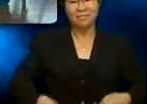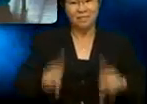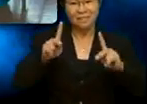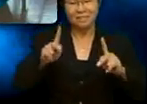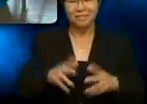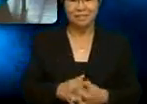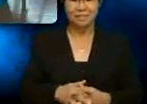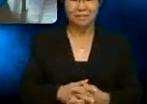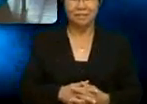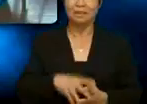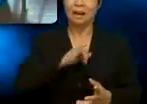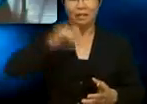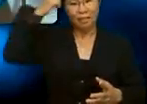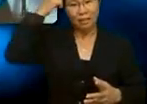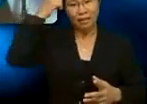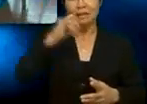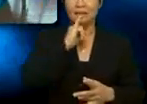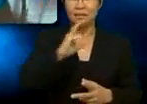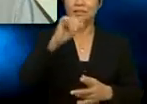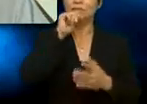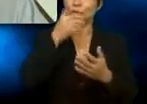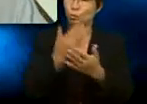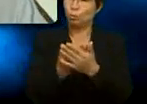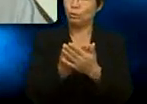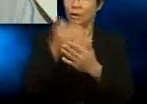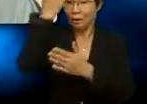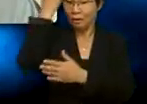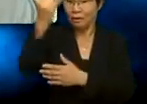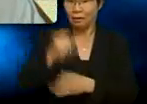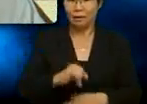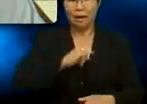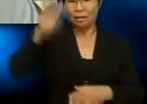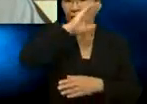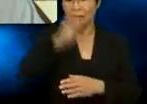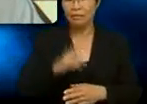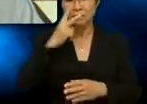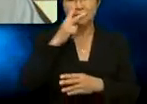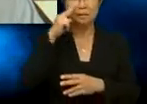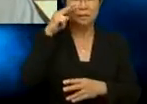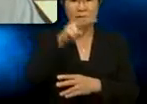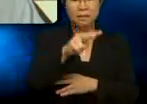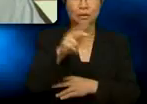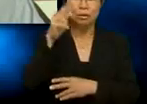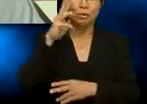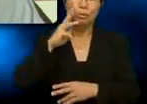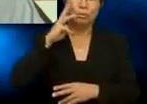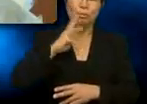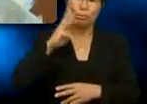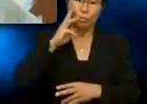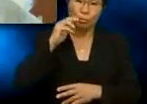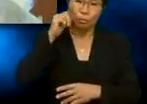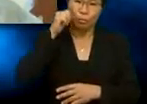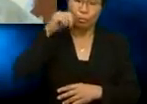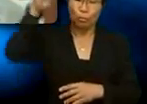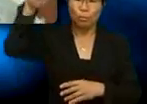I think it's a good idea. I've never seen women soldiers in action before. Zurida,